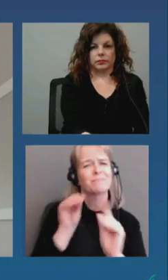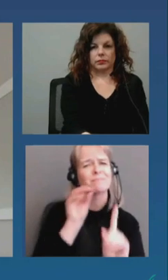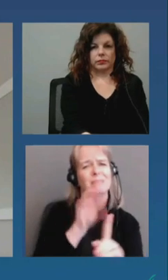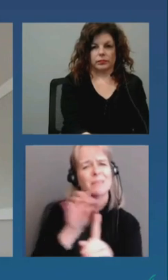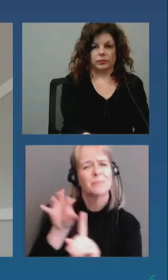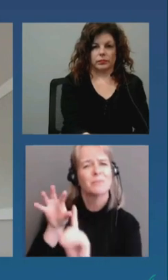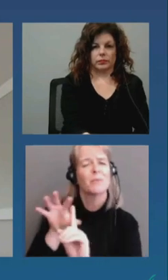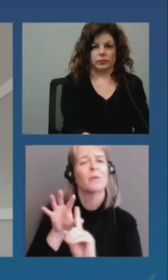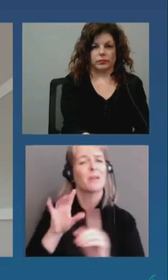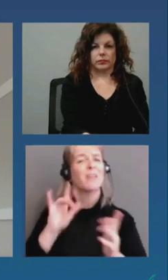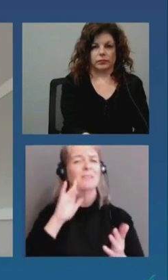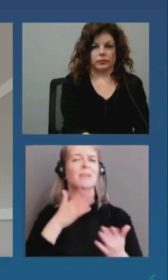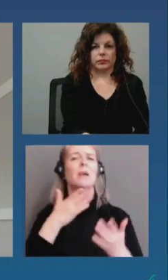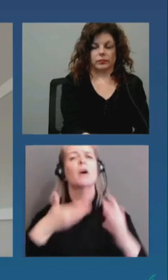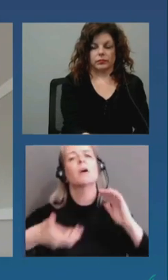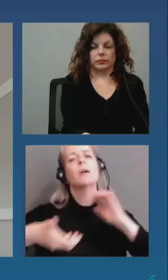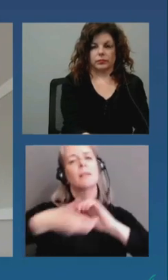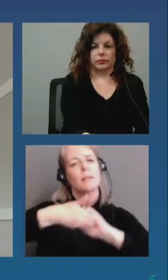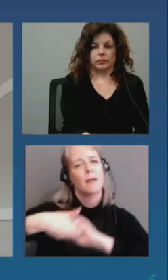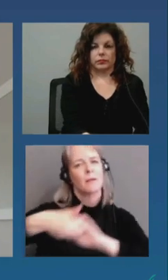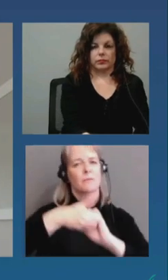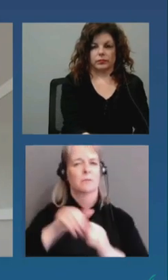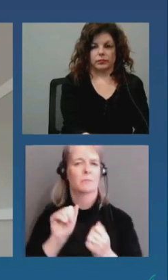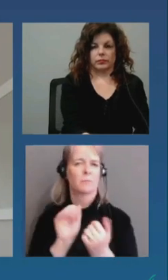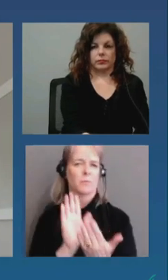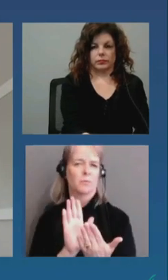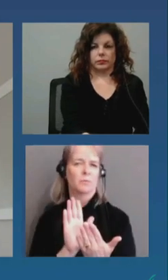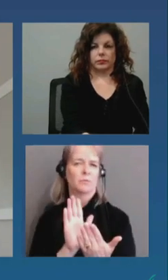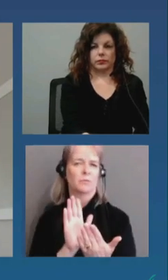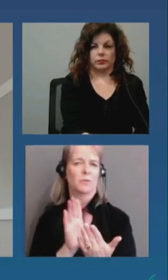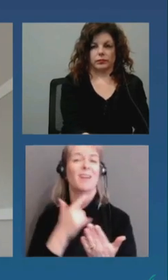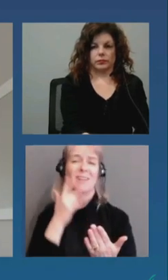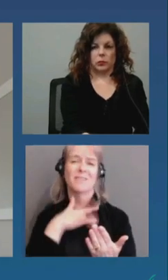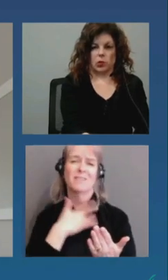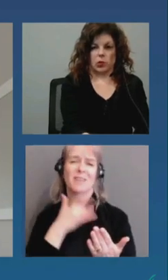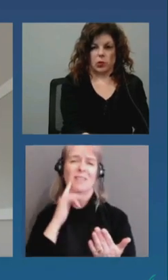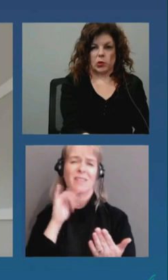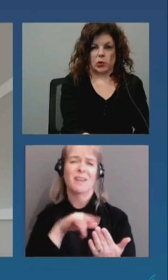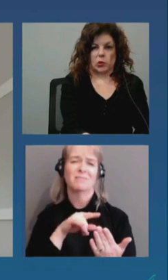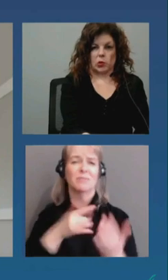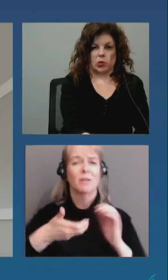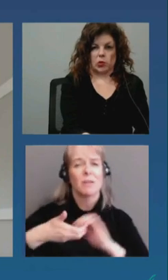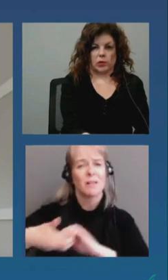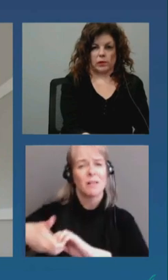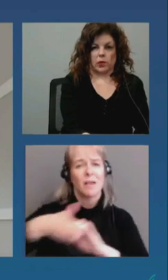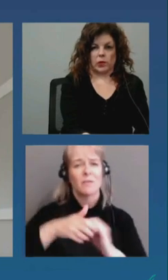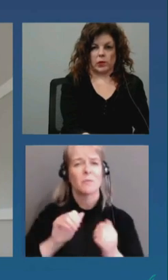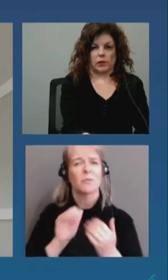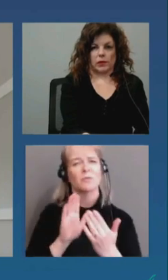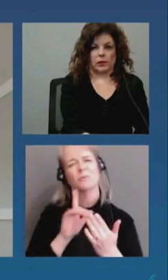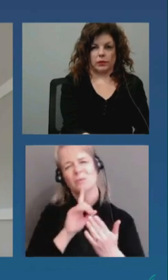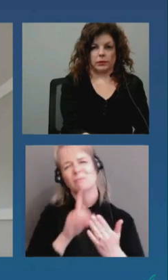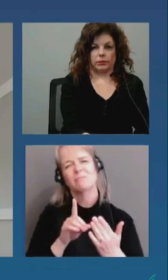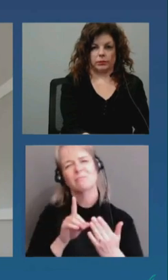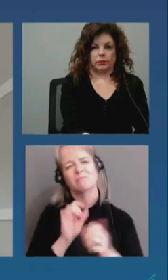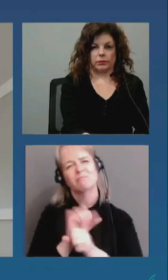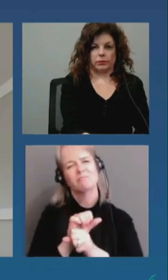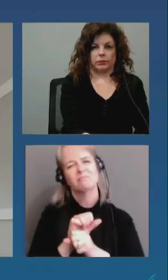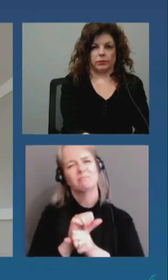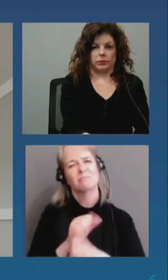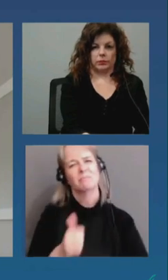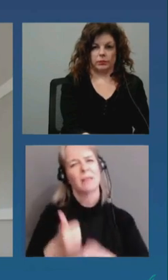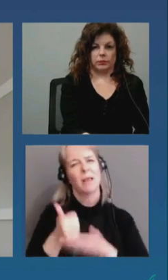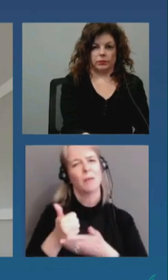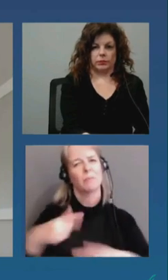approach and an encouraging approach that i think has been effective uh throughout this pandemic to help people understand what is needed